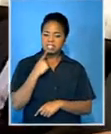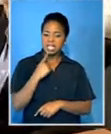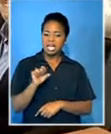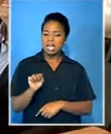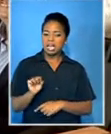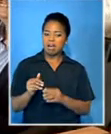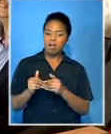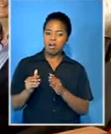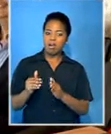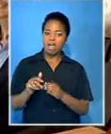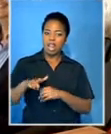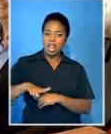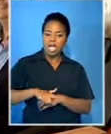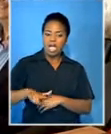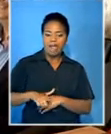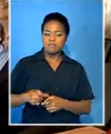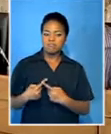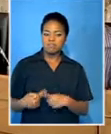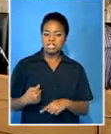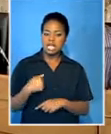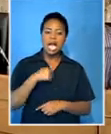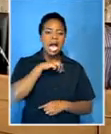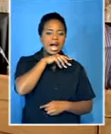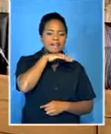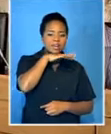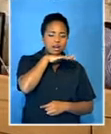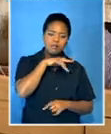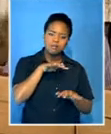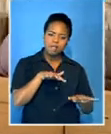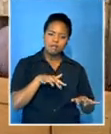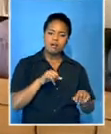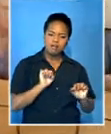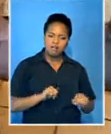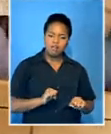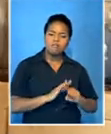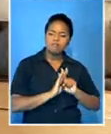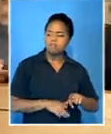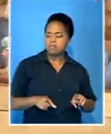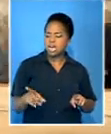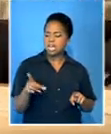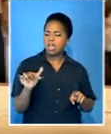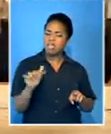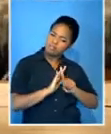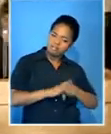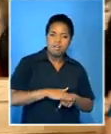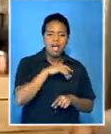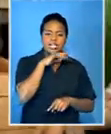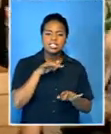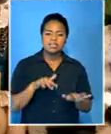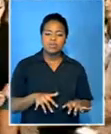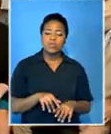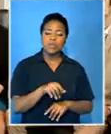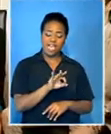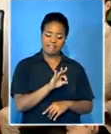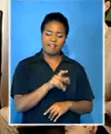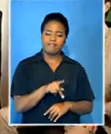reopening of land claims and they say Afrikaners are being marginalised by the DA. The FF Plus